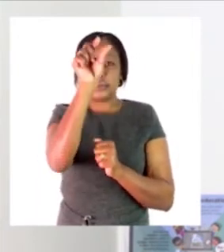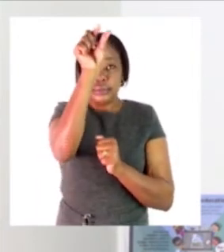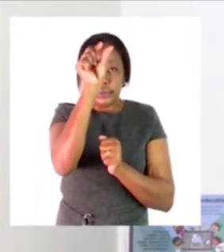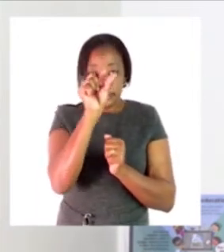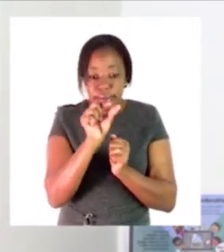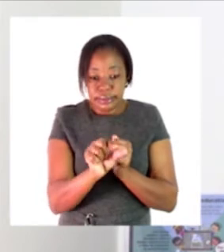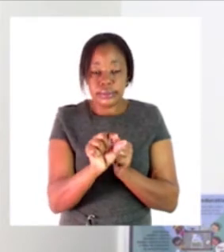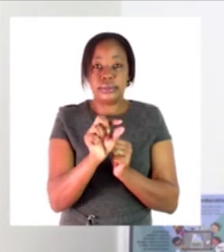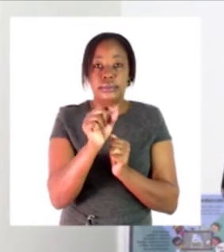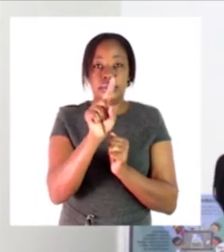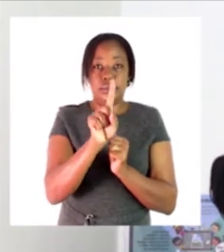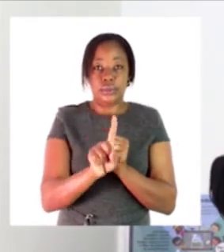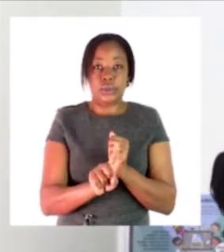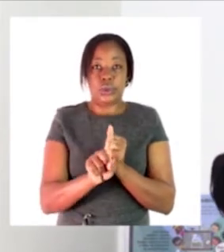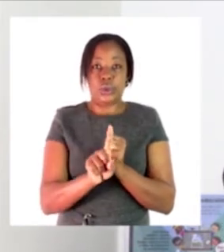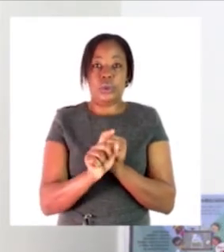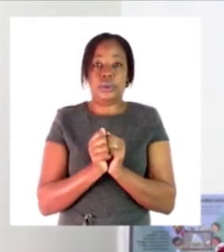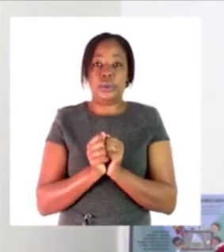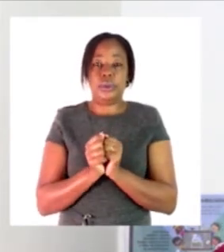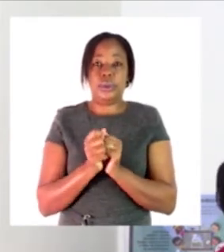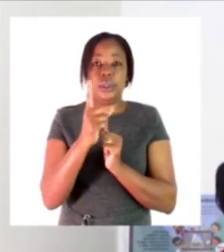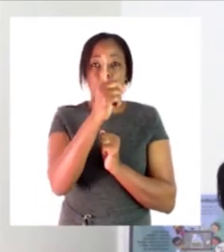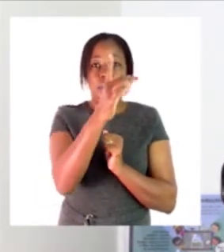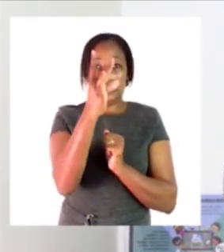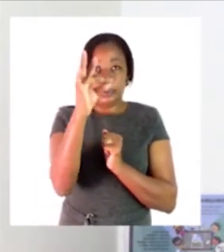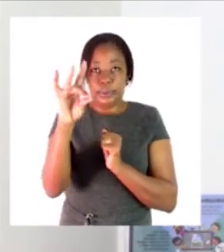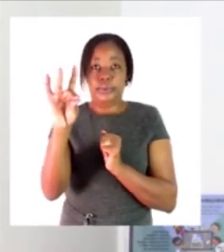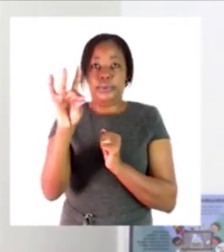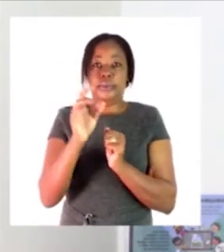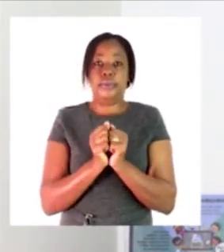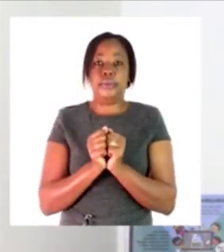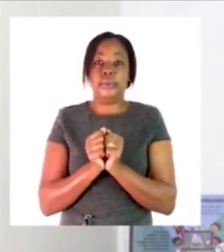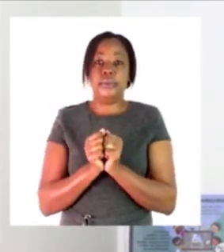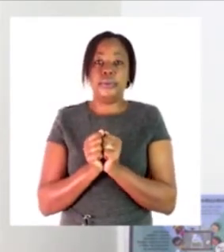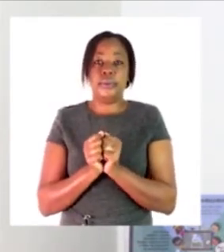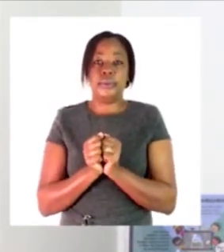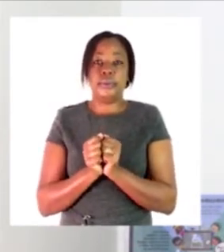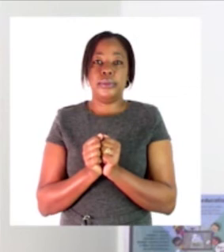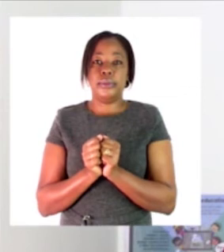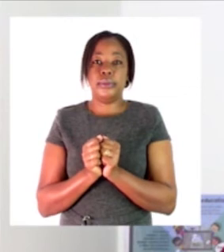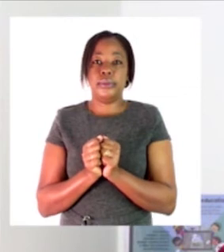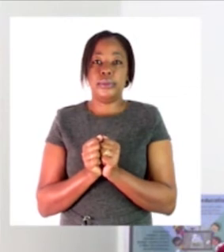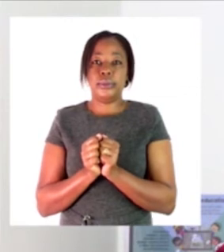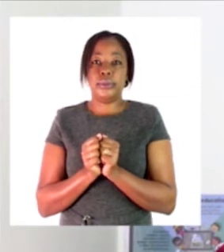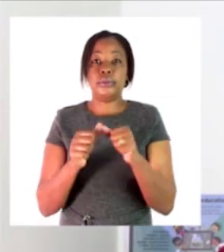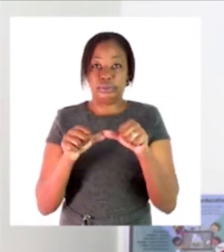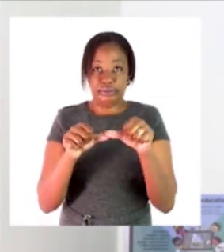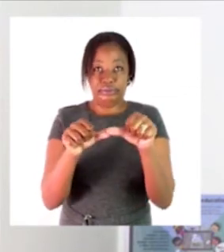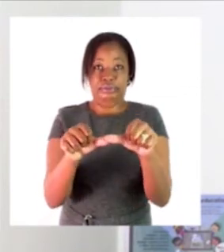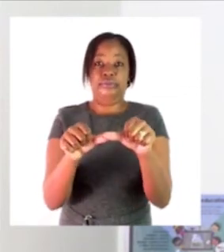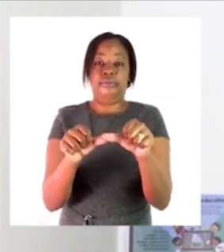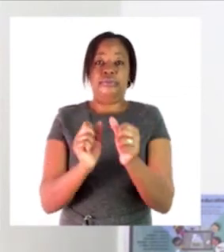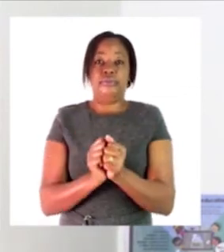it's just a one so that is how we get it do you still want me to do the next one okay